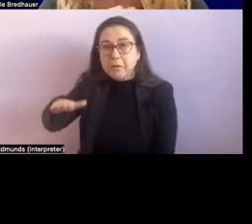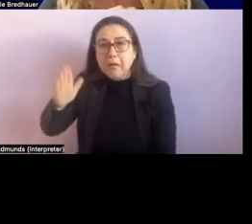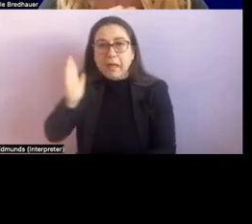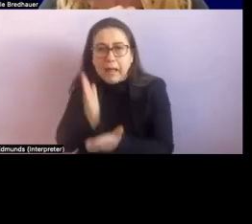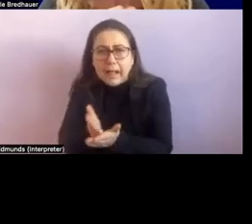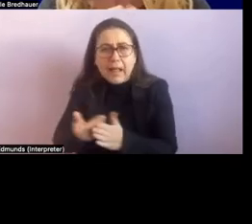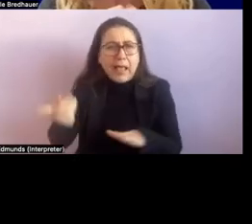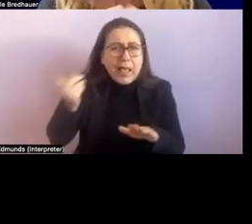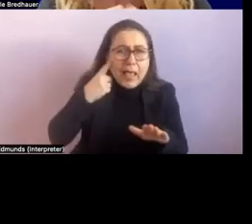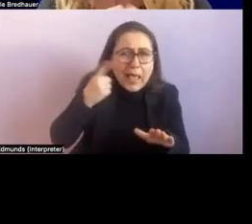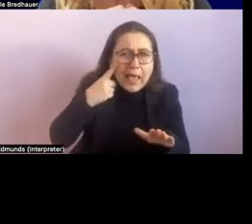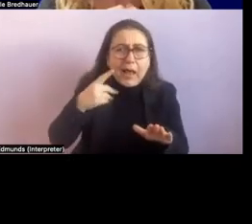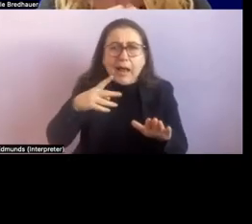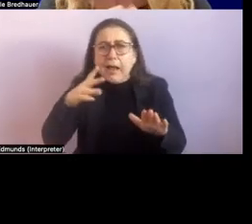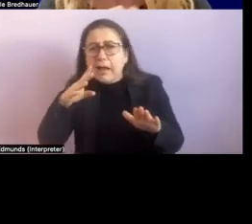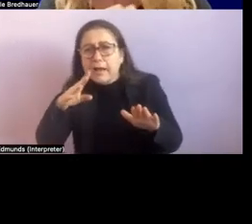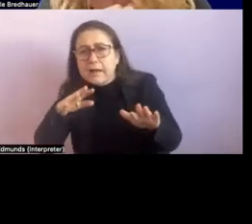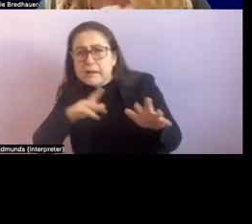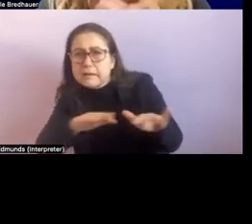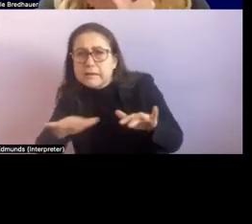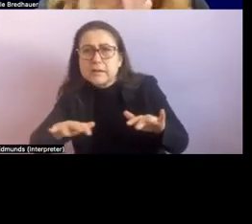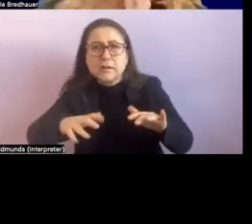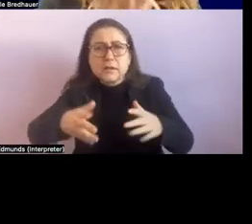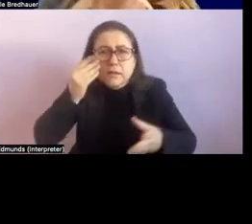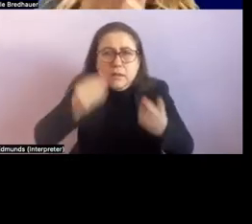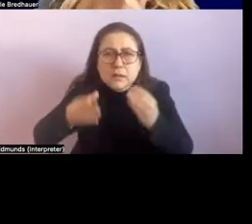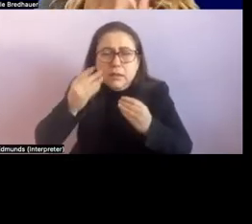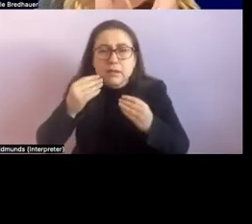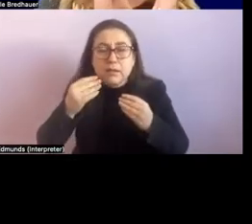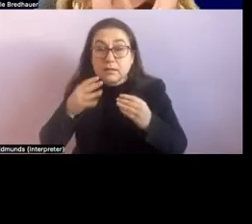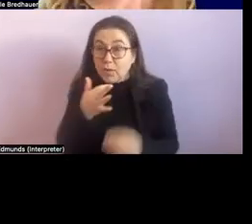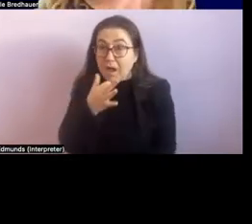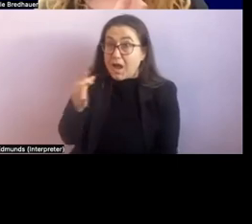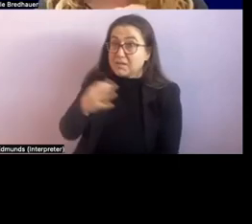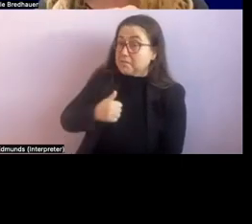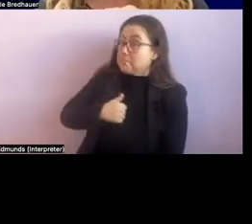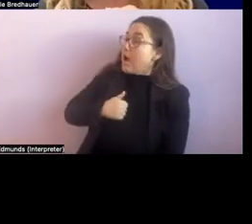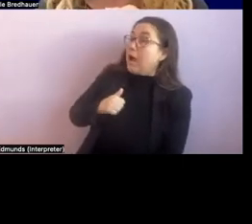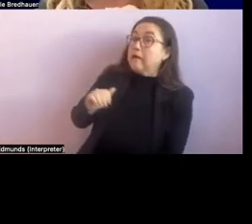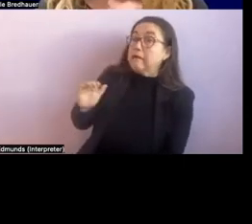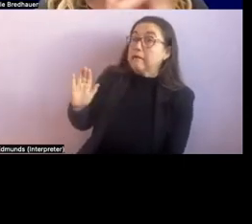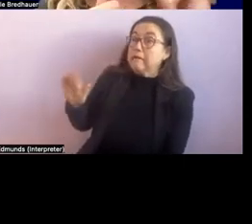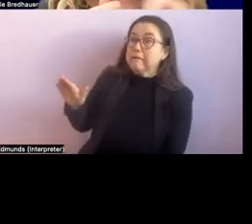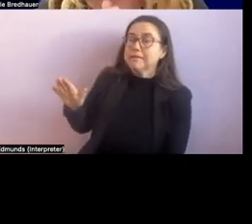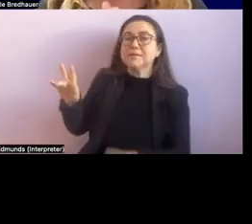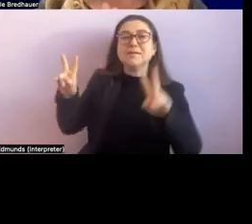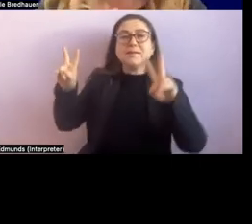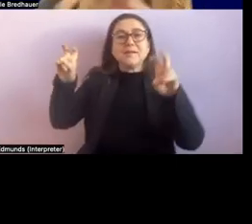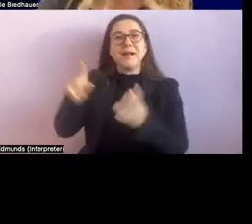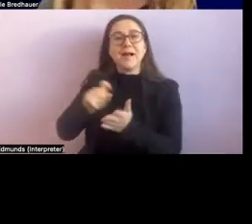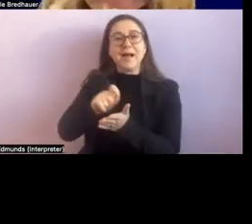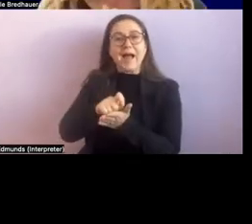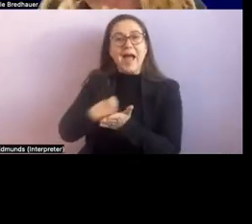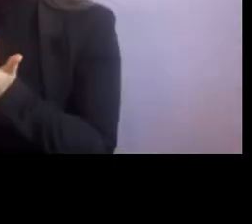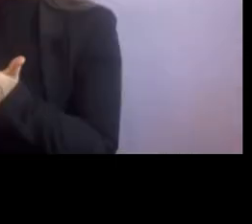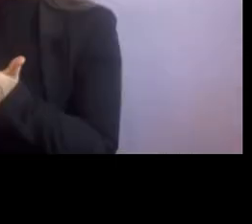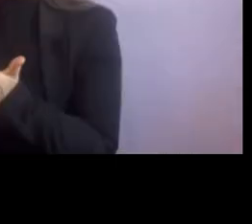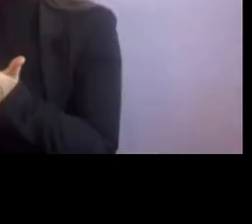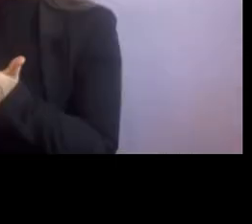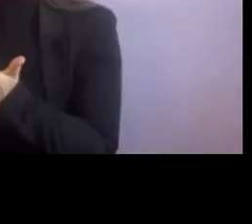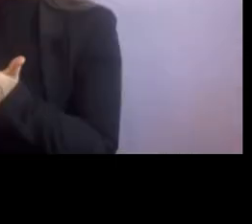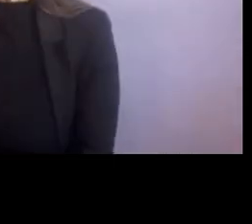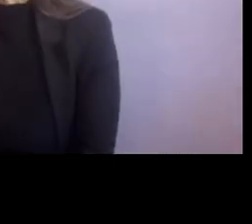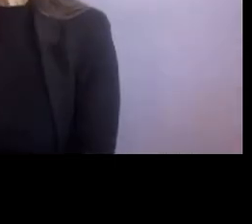So I'm going to ask my admin member here just to pop